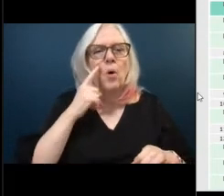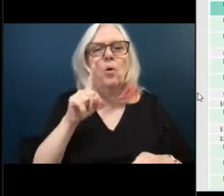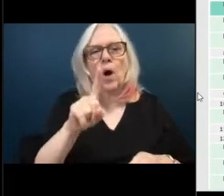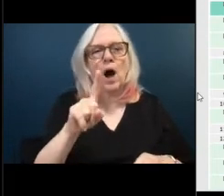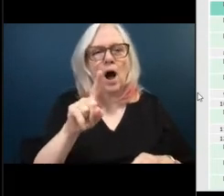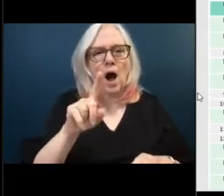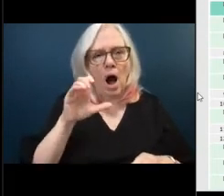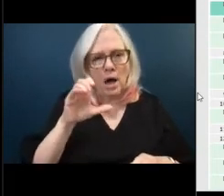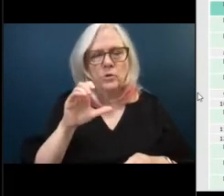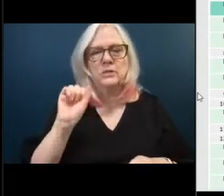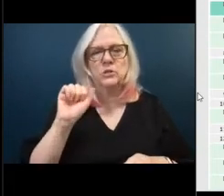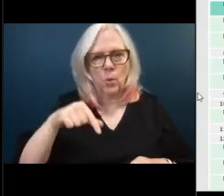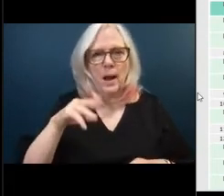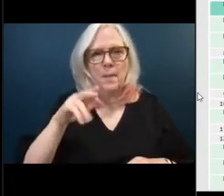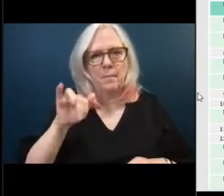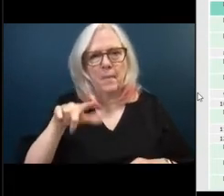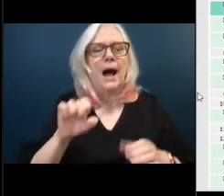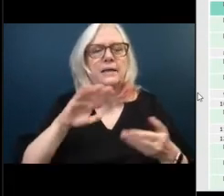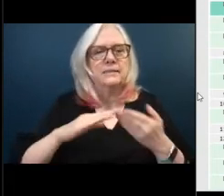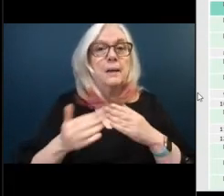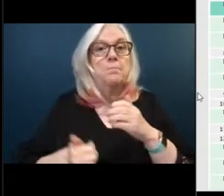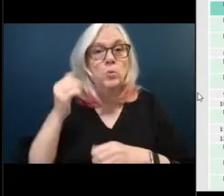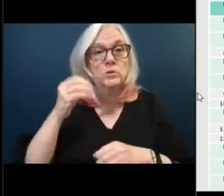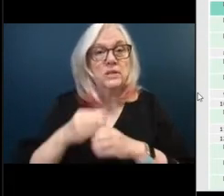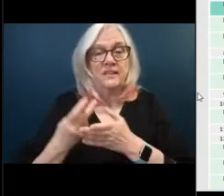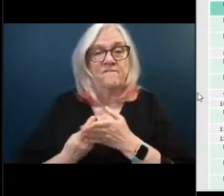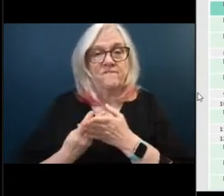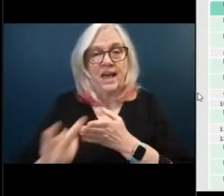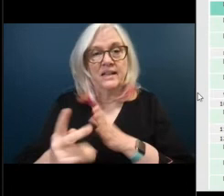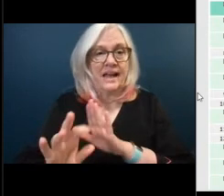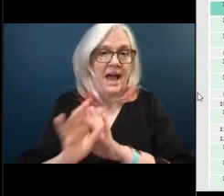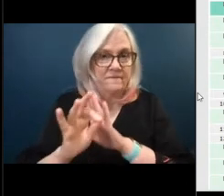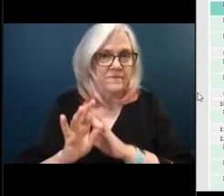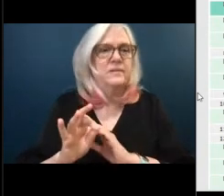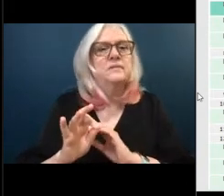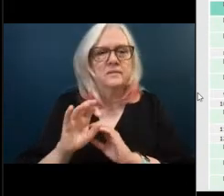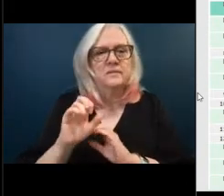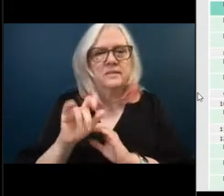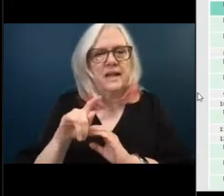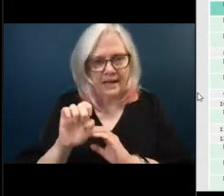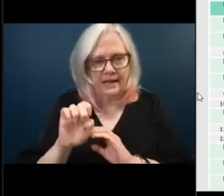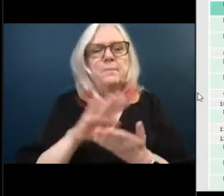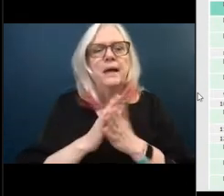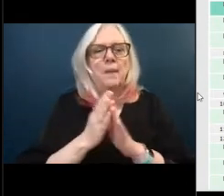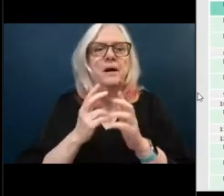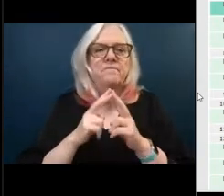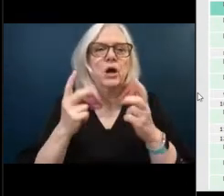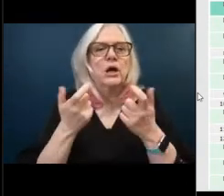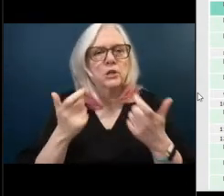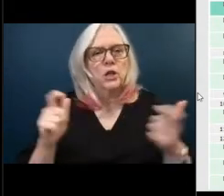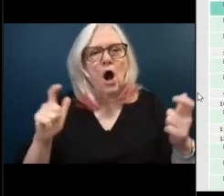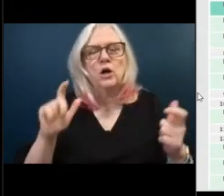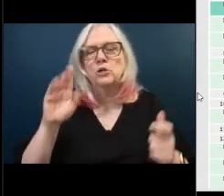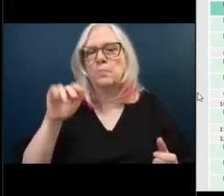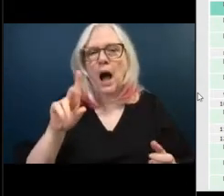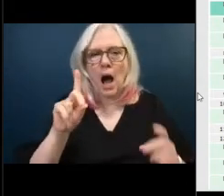them were in the failing state so it became a a very large bond issue at one point and and it never flew